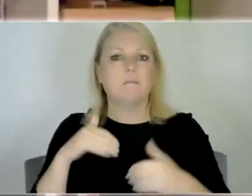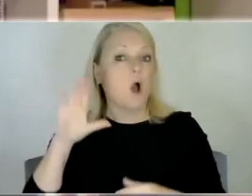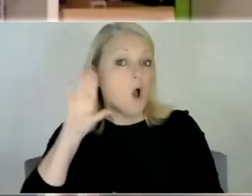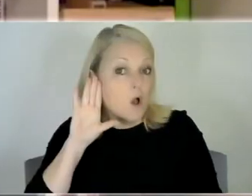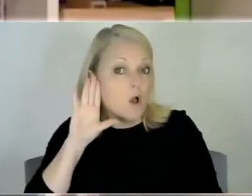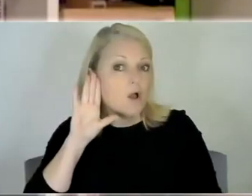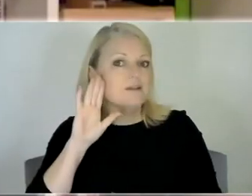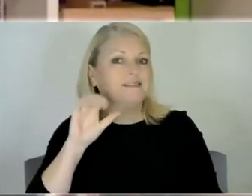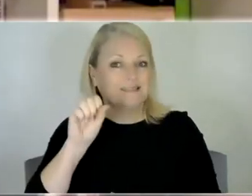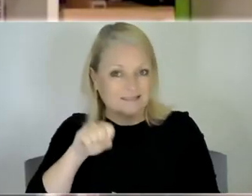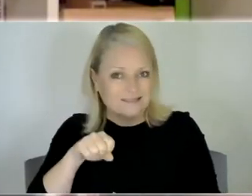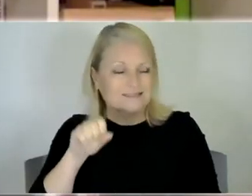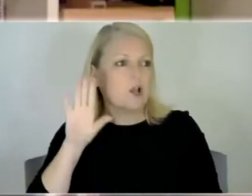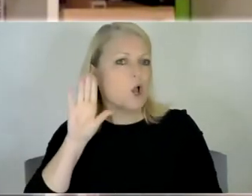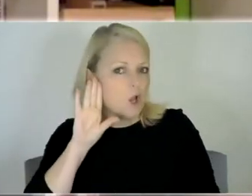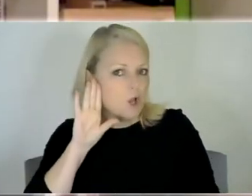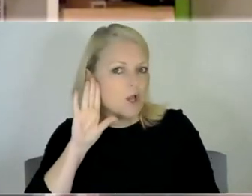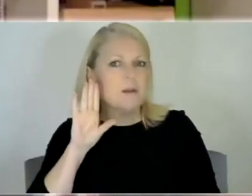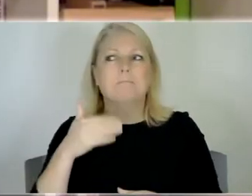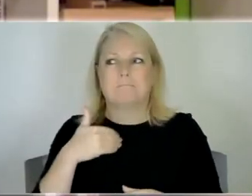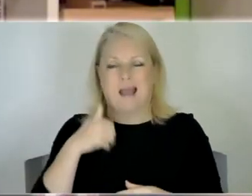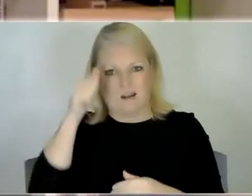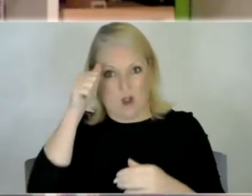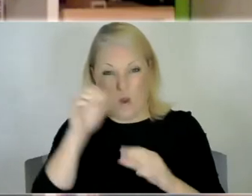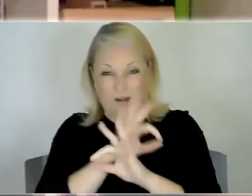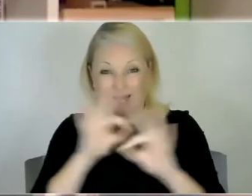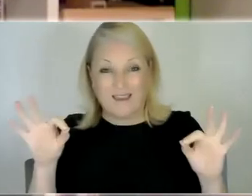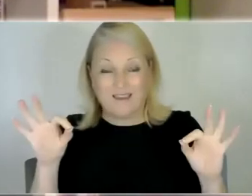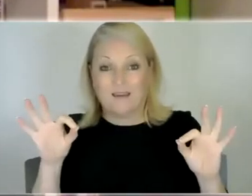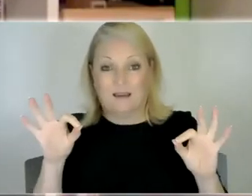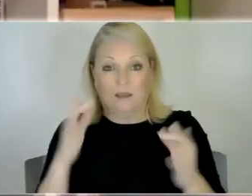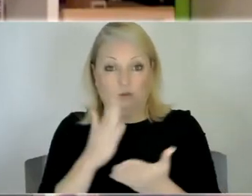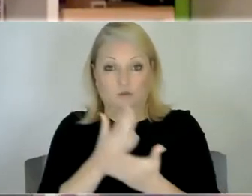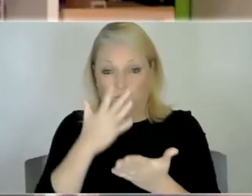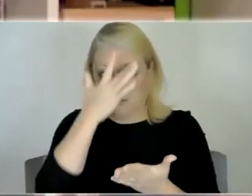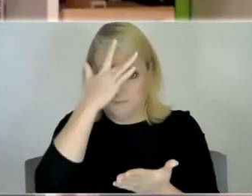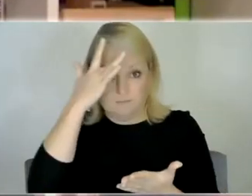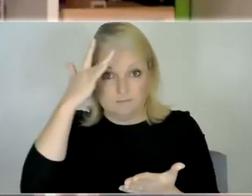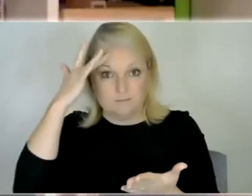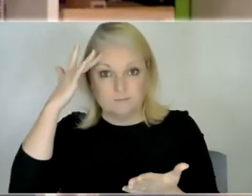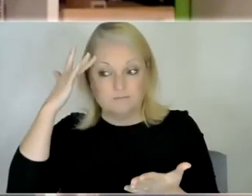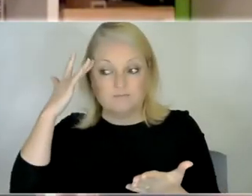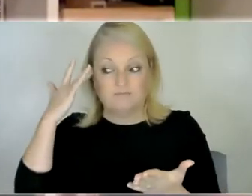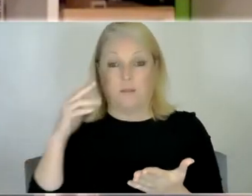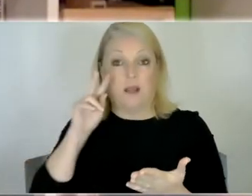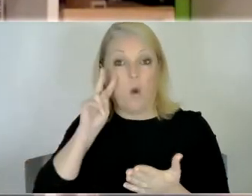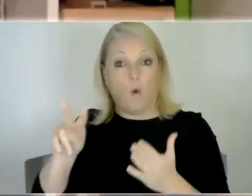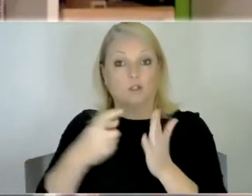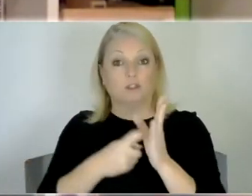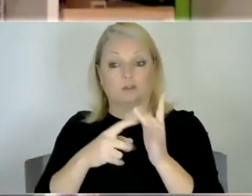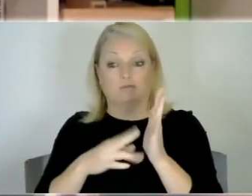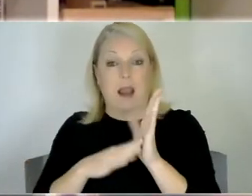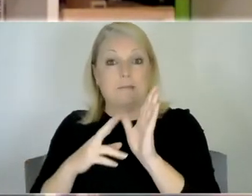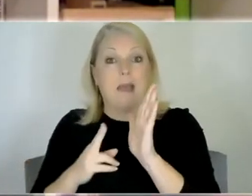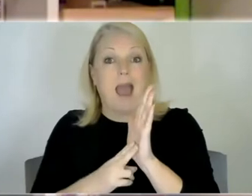you know I knew nothing about autism other than uh you know watching the film rain man when I was younger and